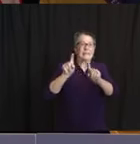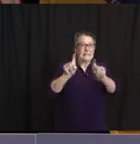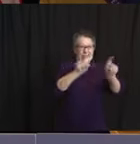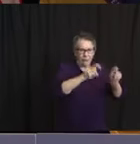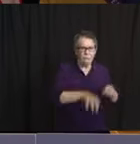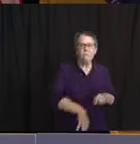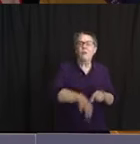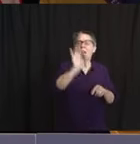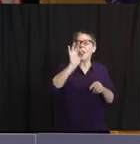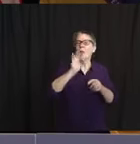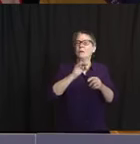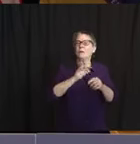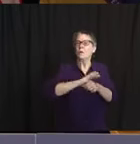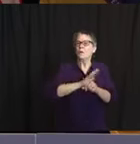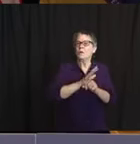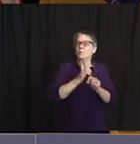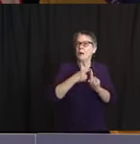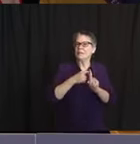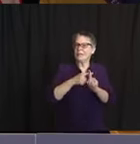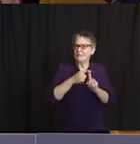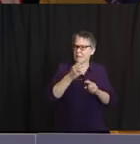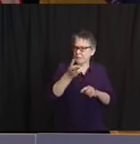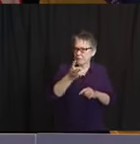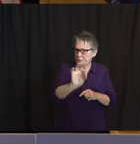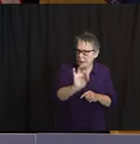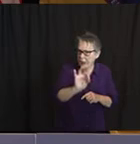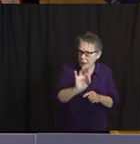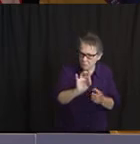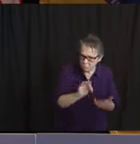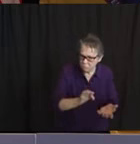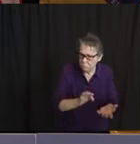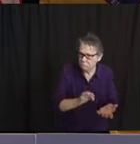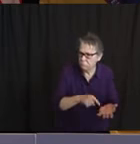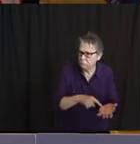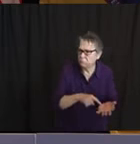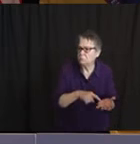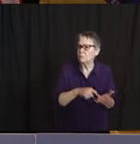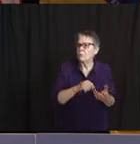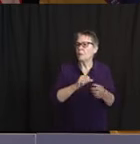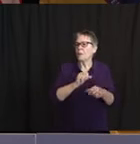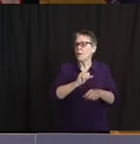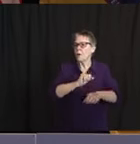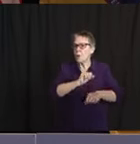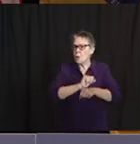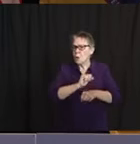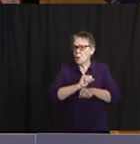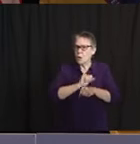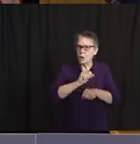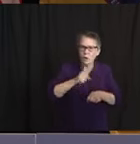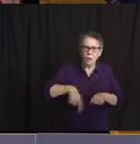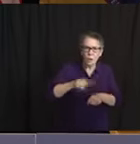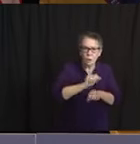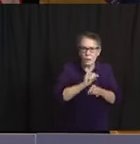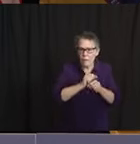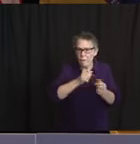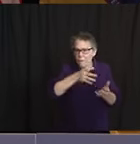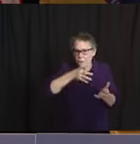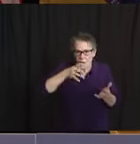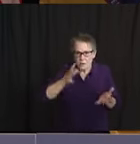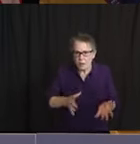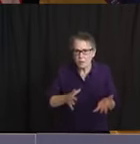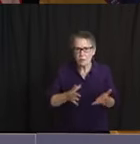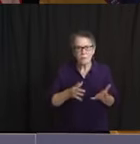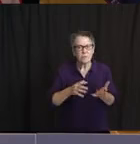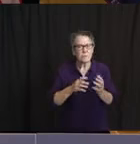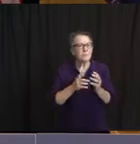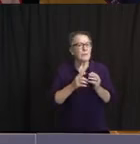protect the health of their staff. The guidance will cover social distancing, screening of staff and education